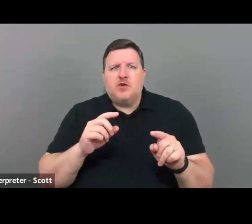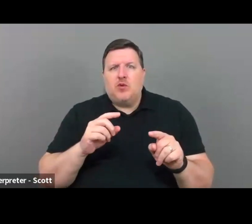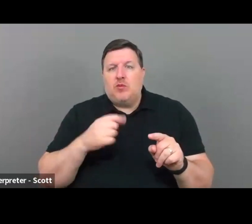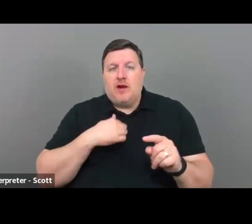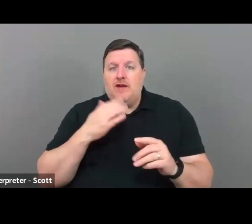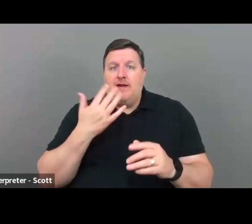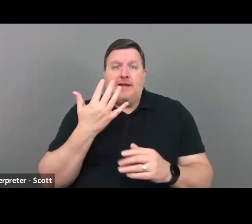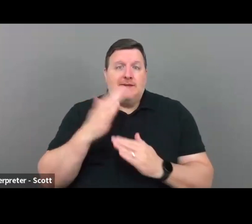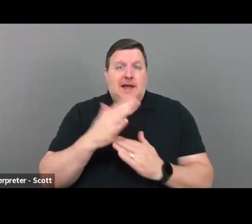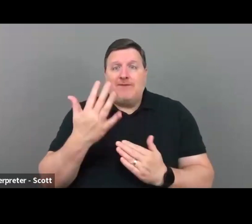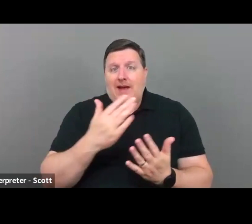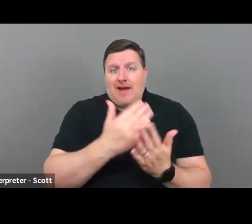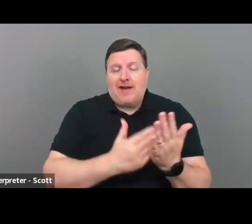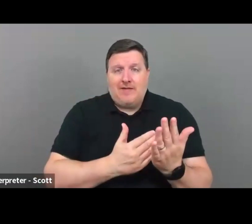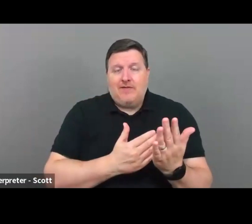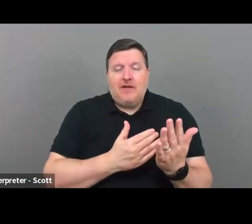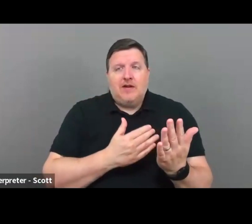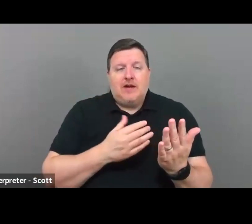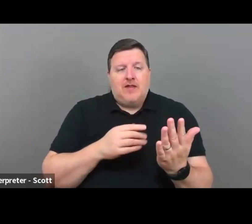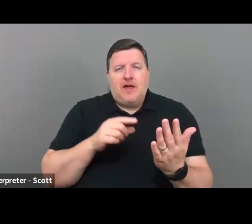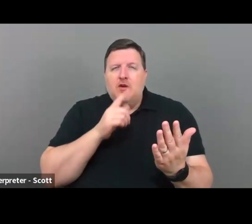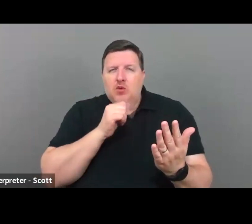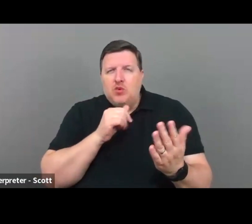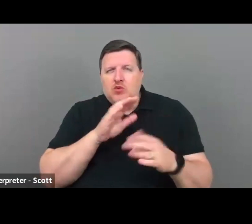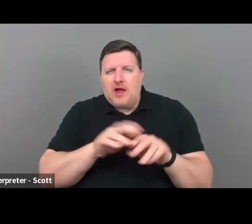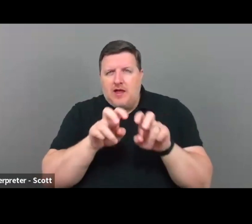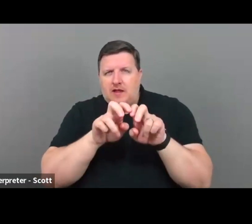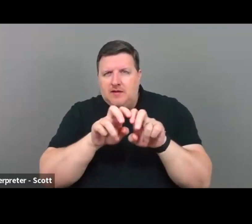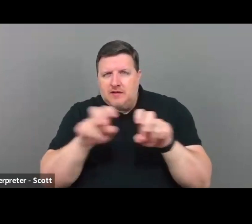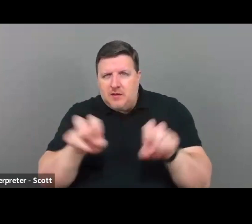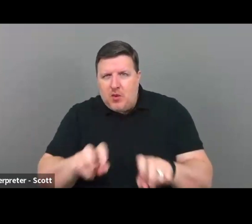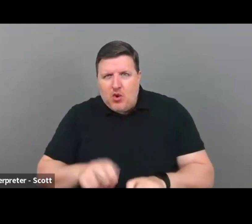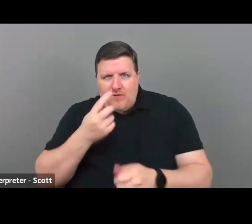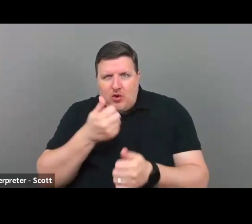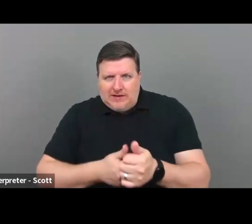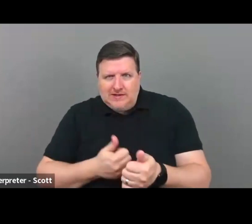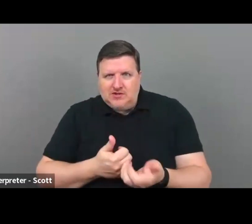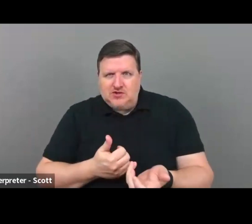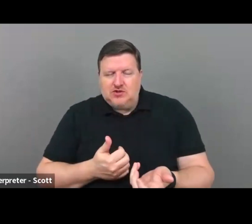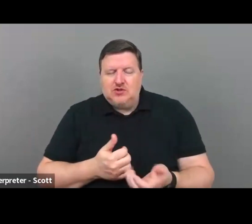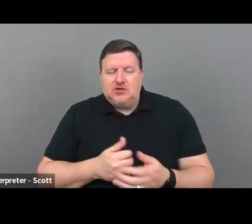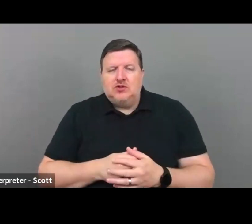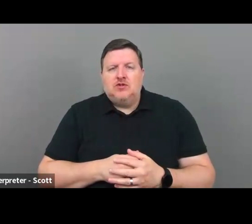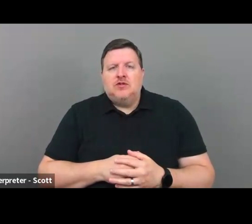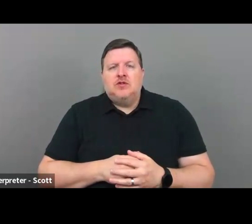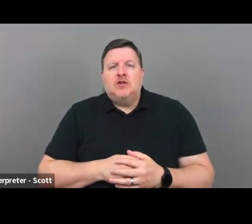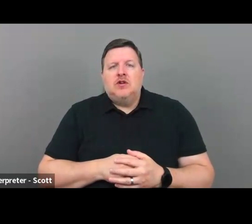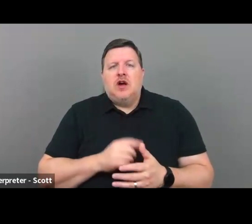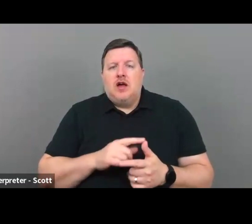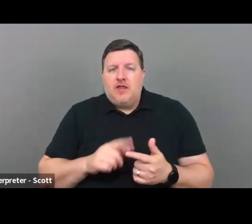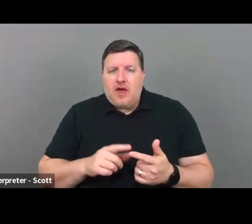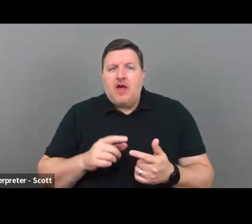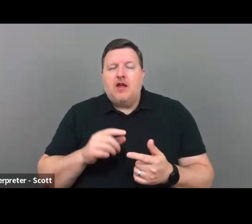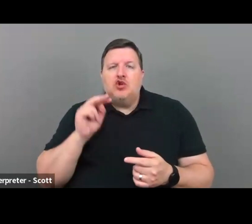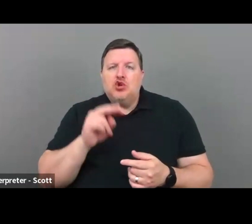prospects and here are the board, the trustees of those, uh, those foundations. And then you go on